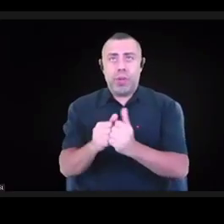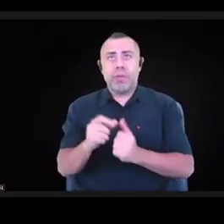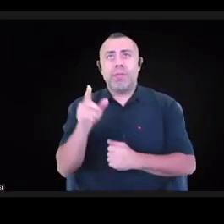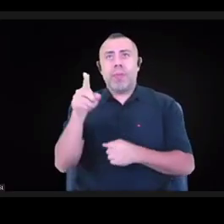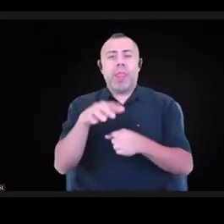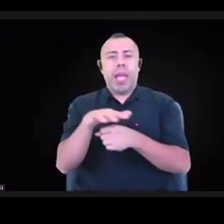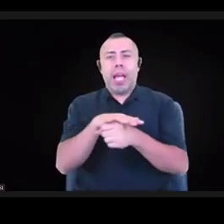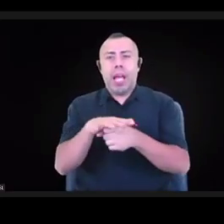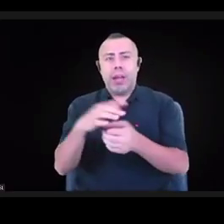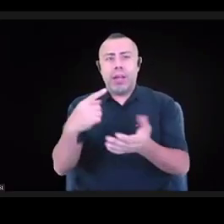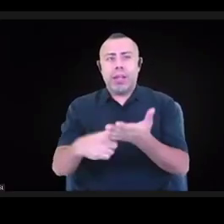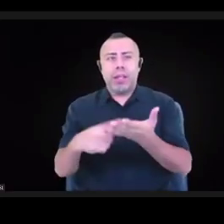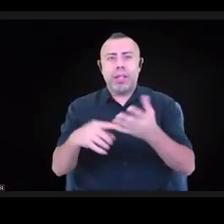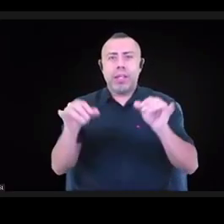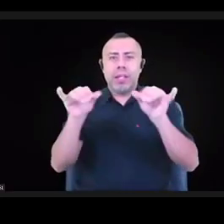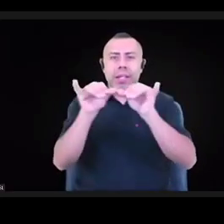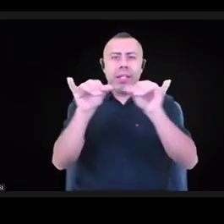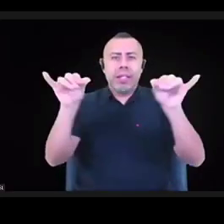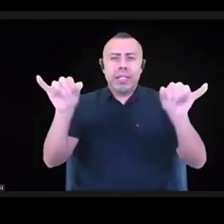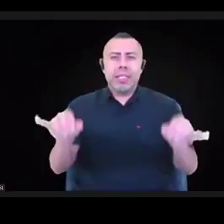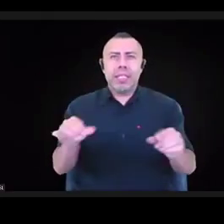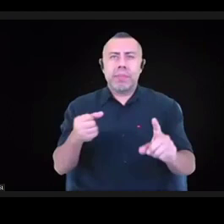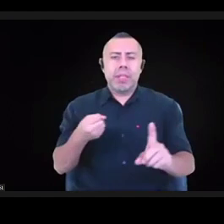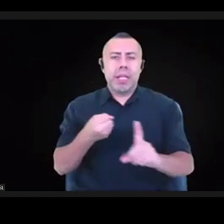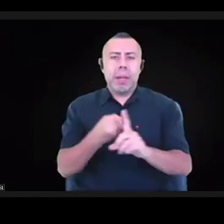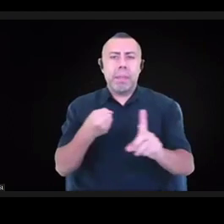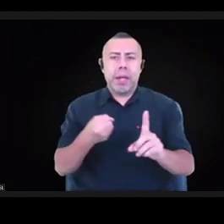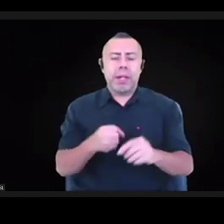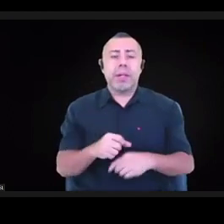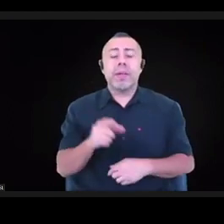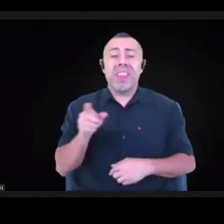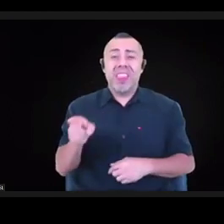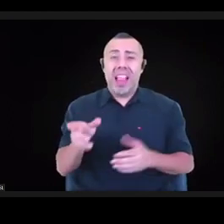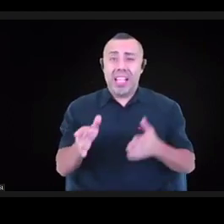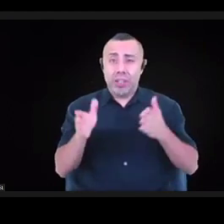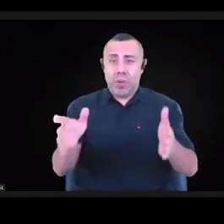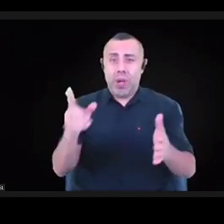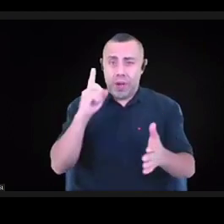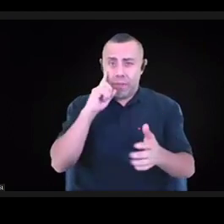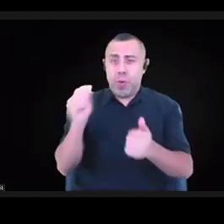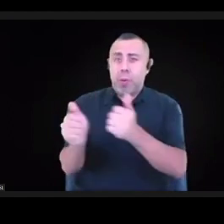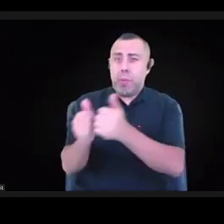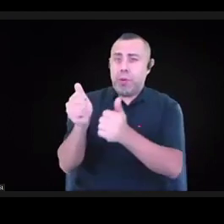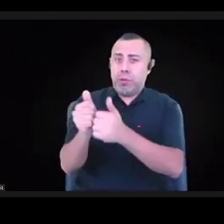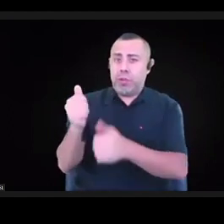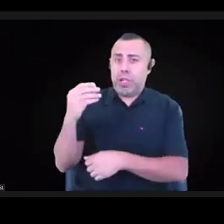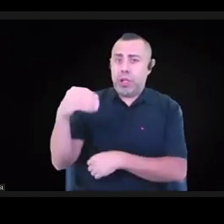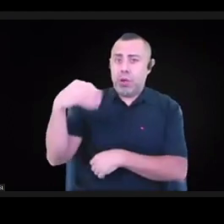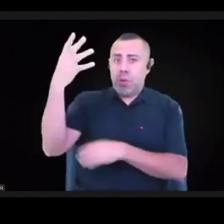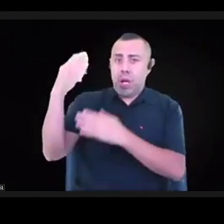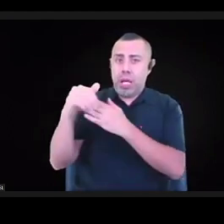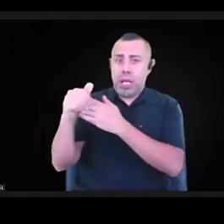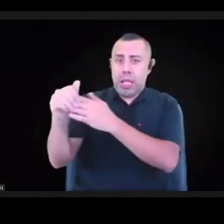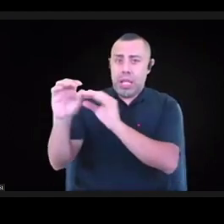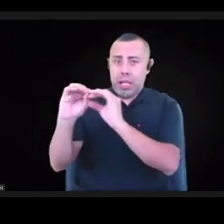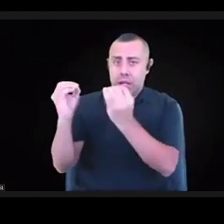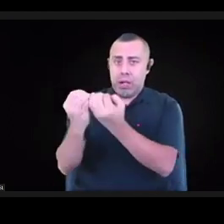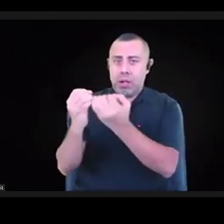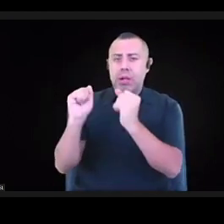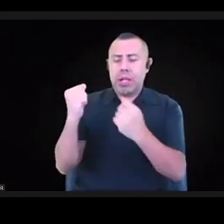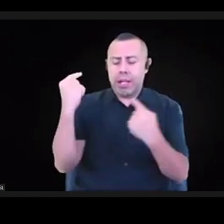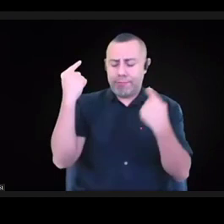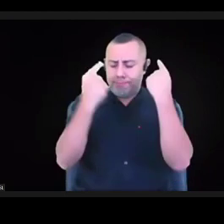And this is a way for particularly white-led organizations to reflect on how they're using their power and influence